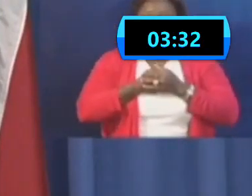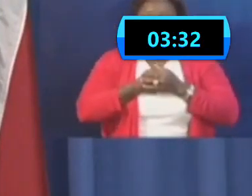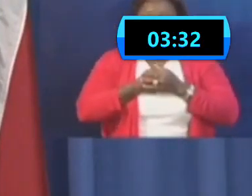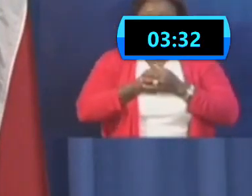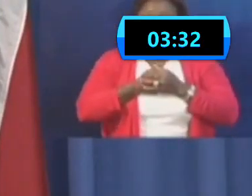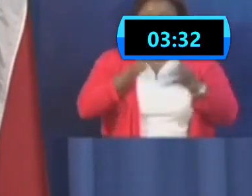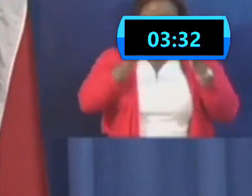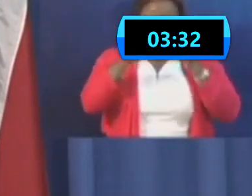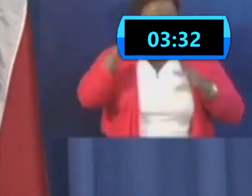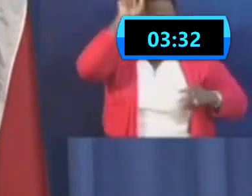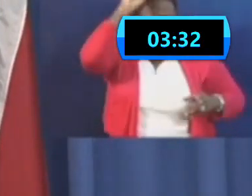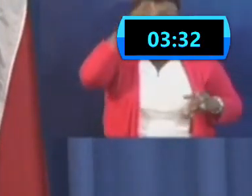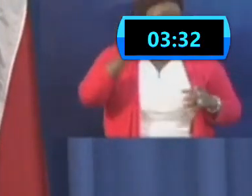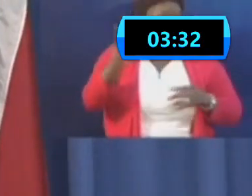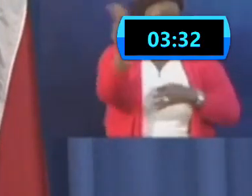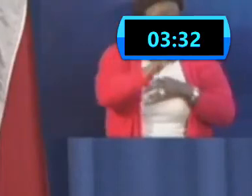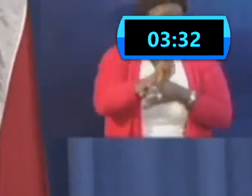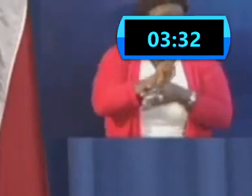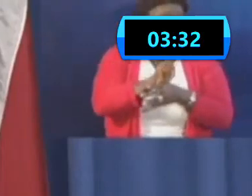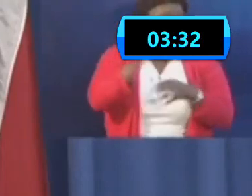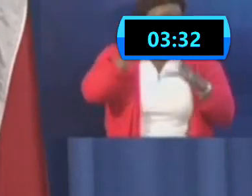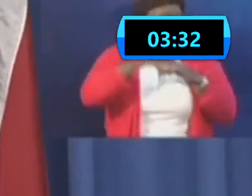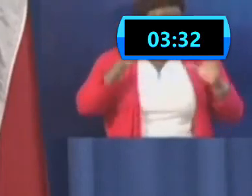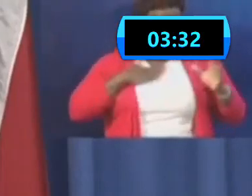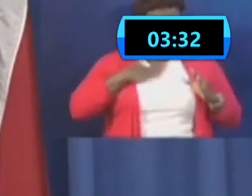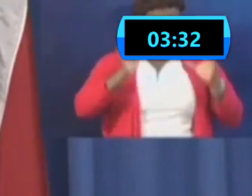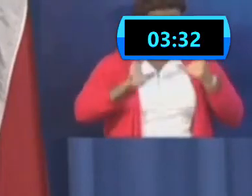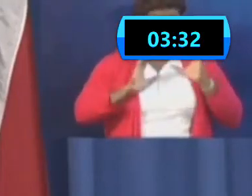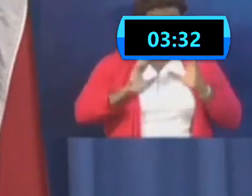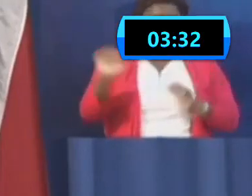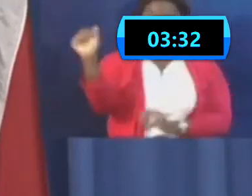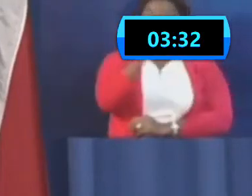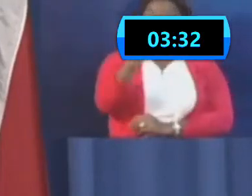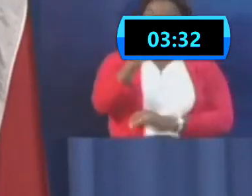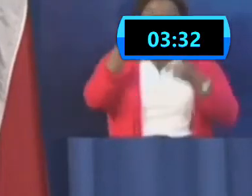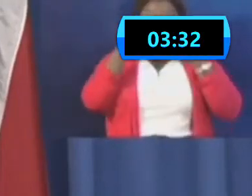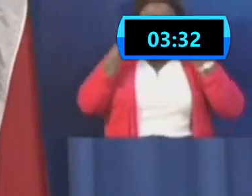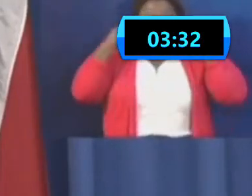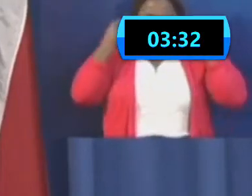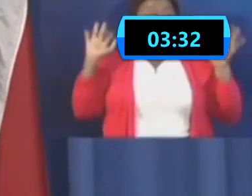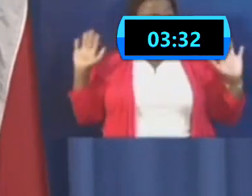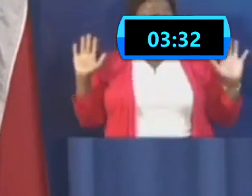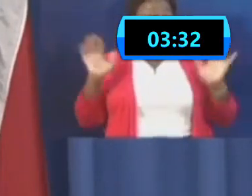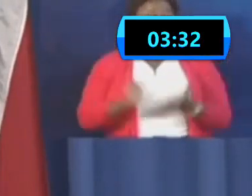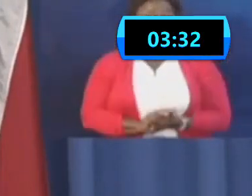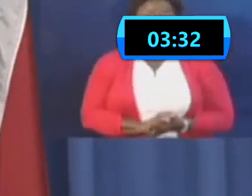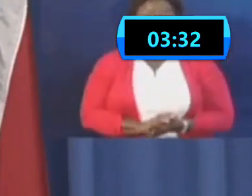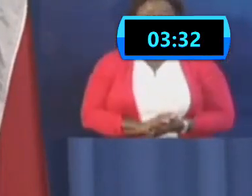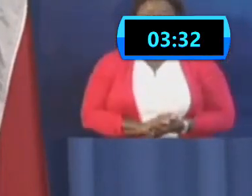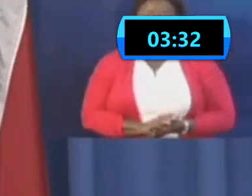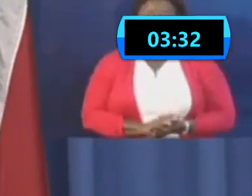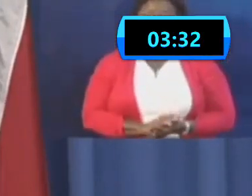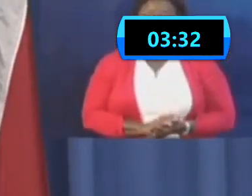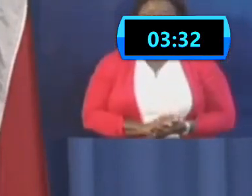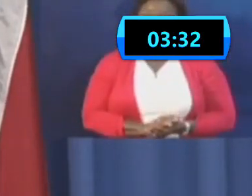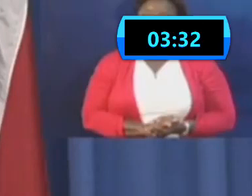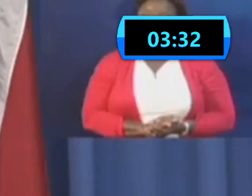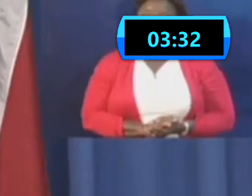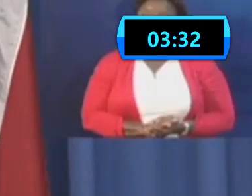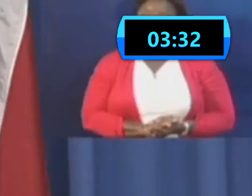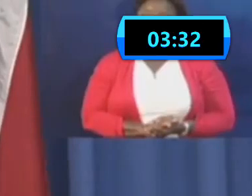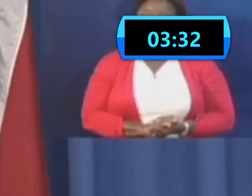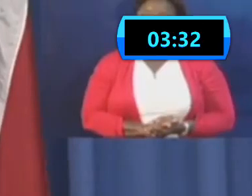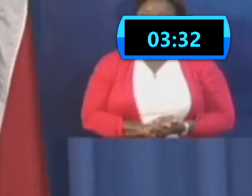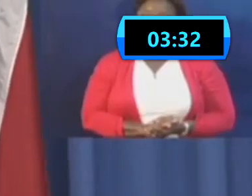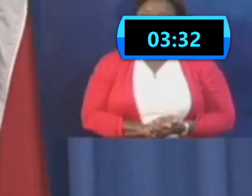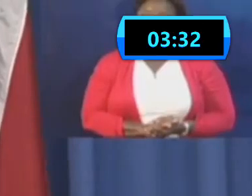still have to wear my mask in my personal car as I'm driving? The answer is it is going to be very difficult to police